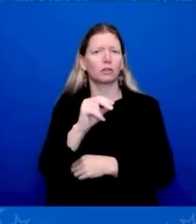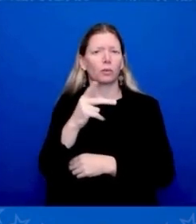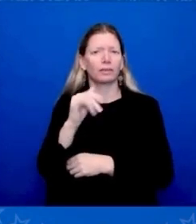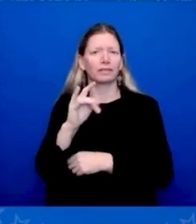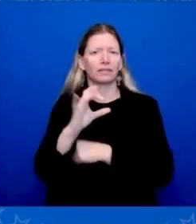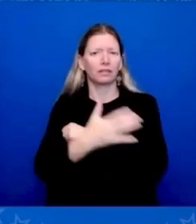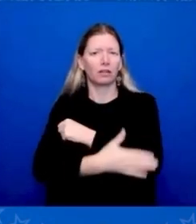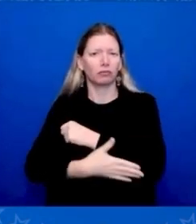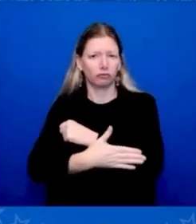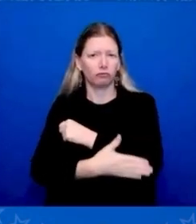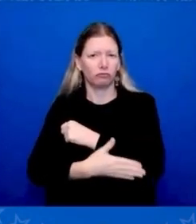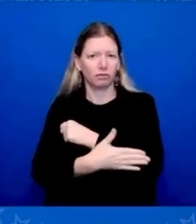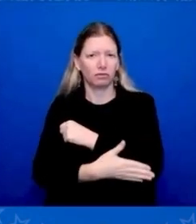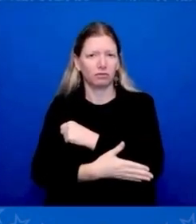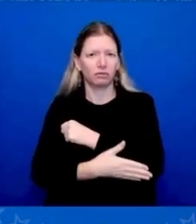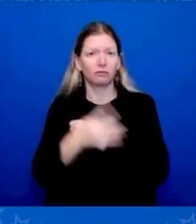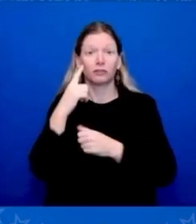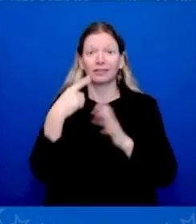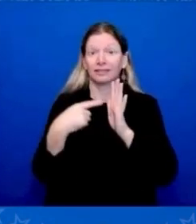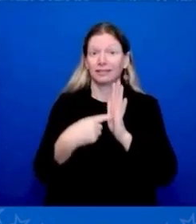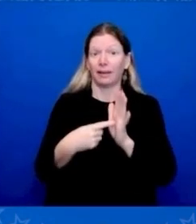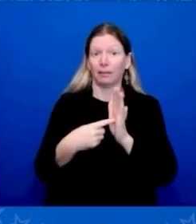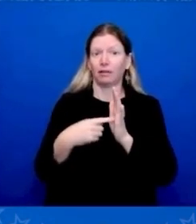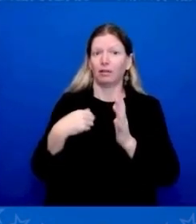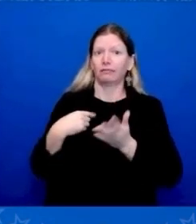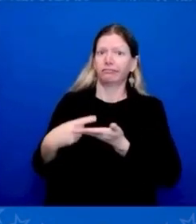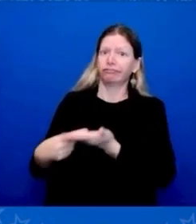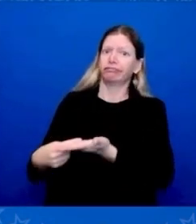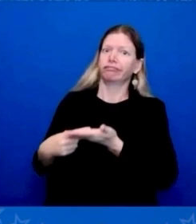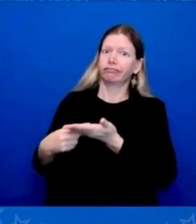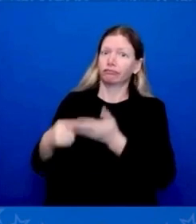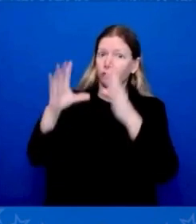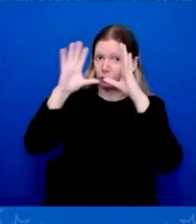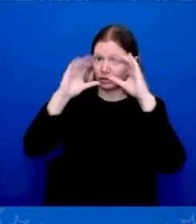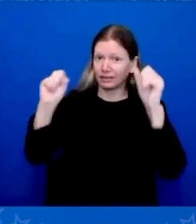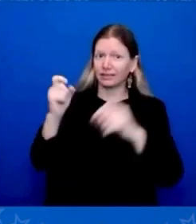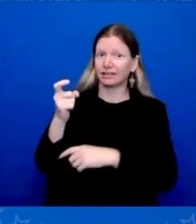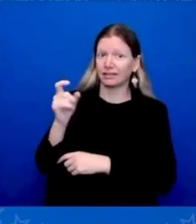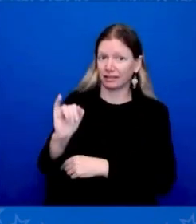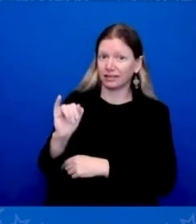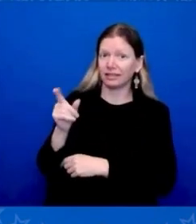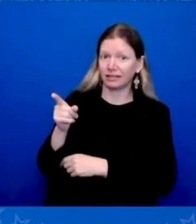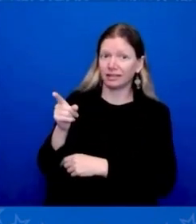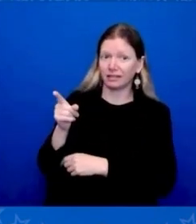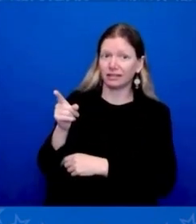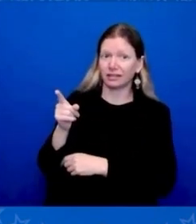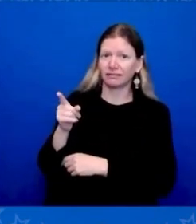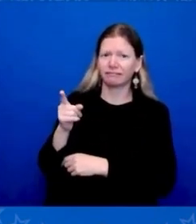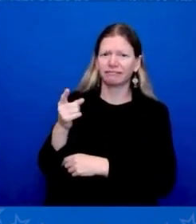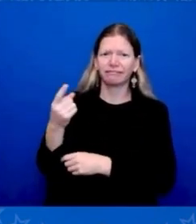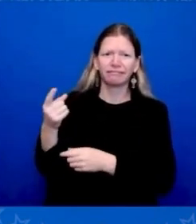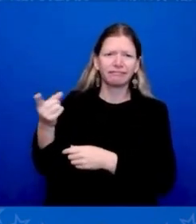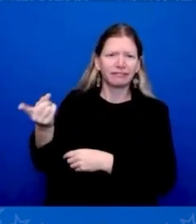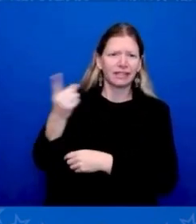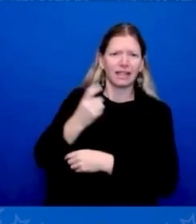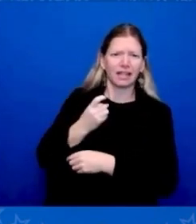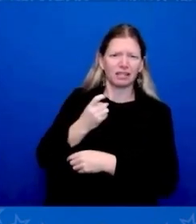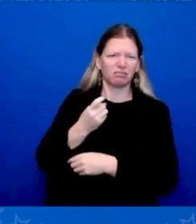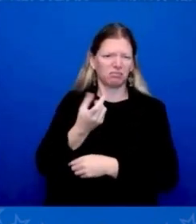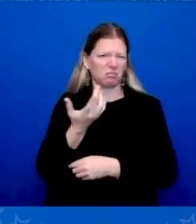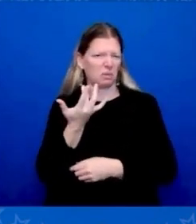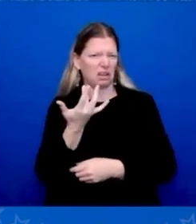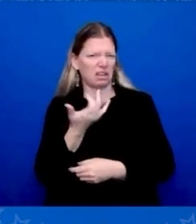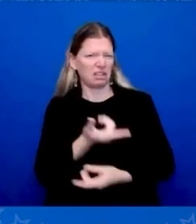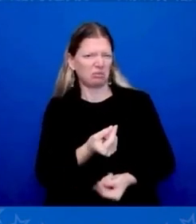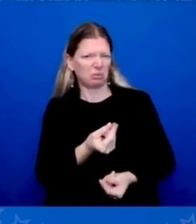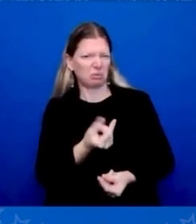talking with President Xi, he asked why we were doing it. Why was I going to have the Quad, meaning Australia,